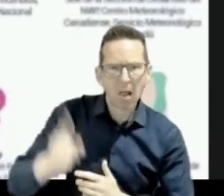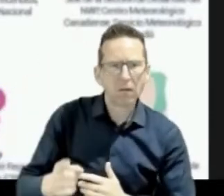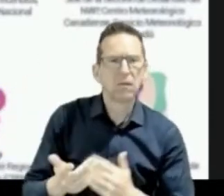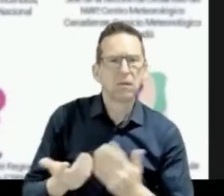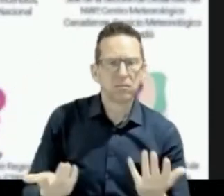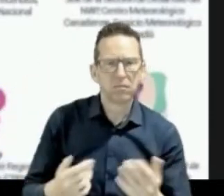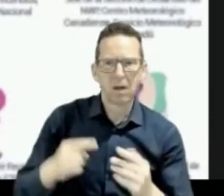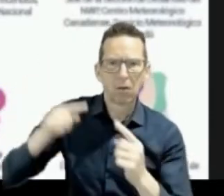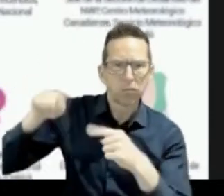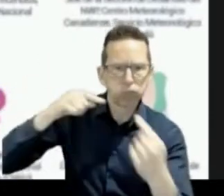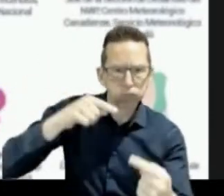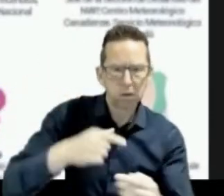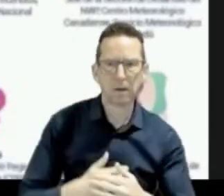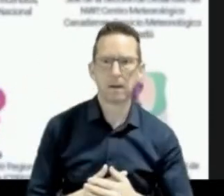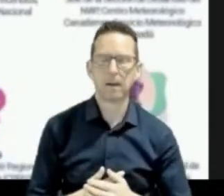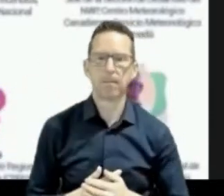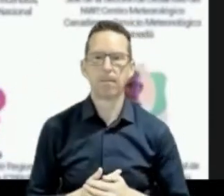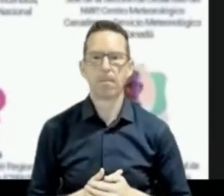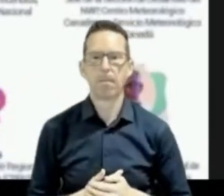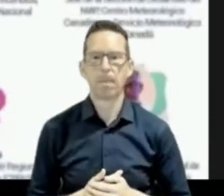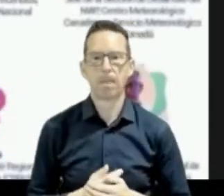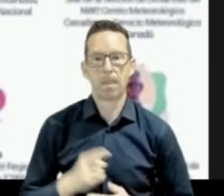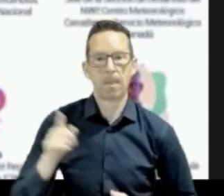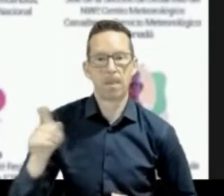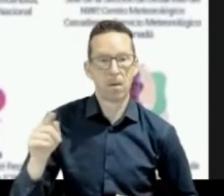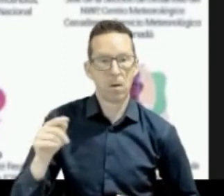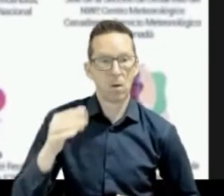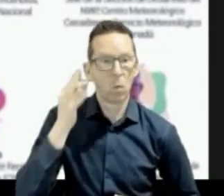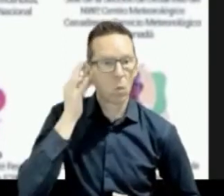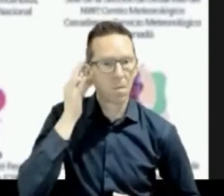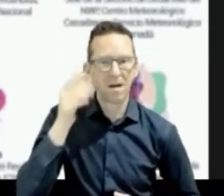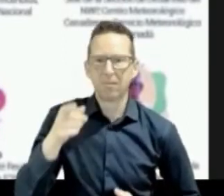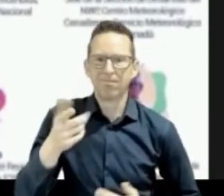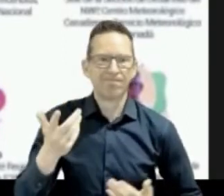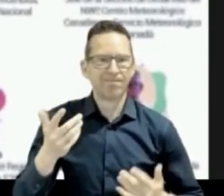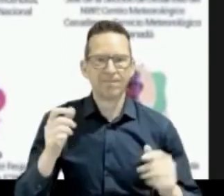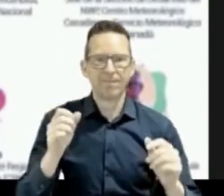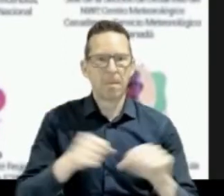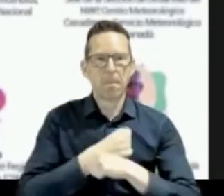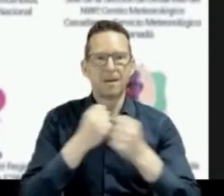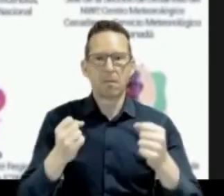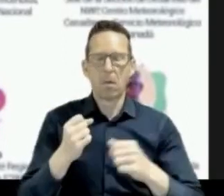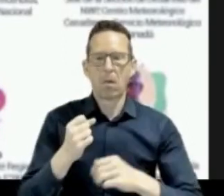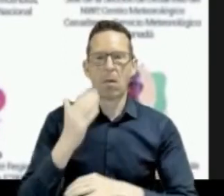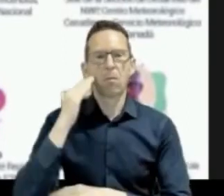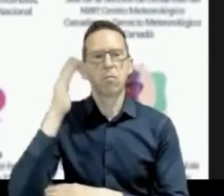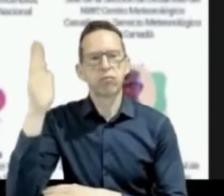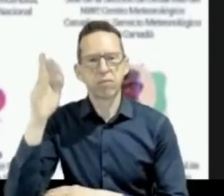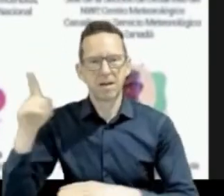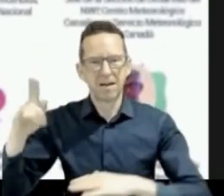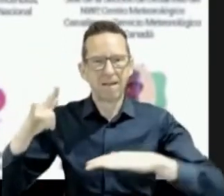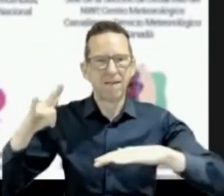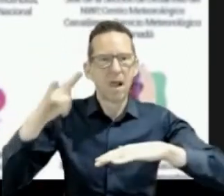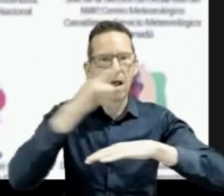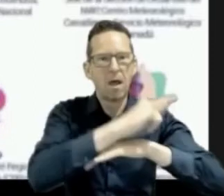she couldn't make this presentation online, but she provided a recording of the